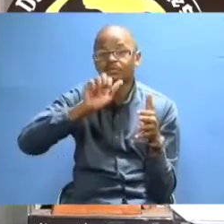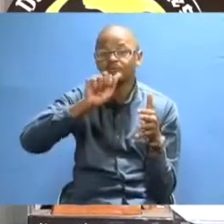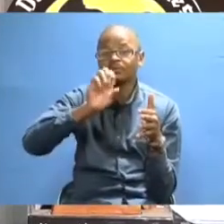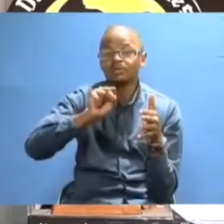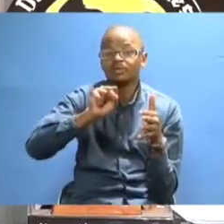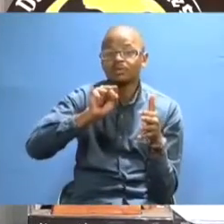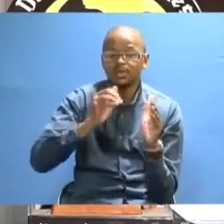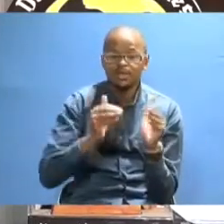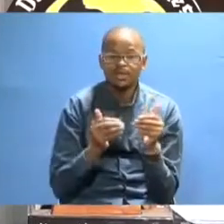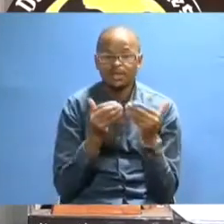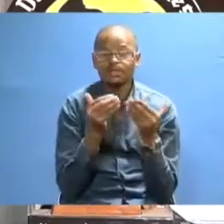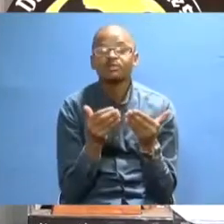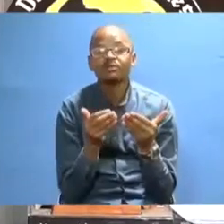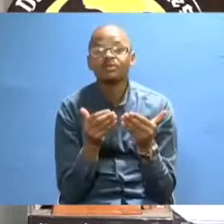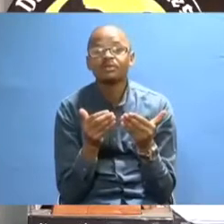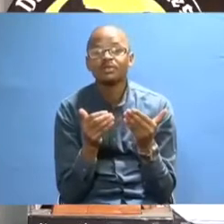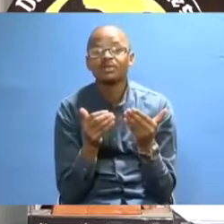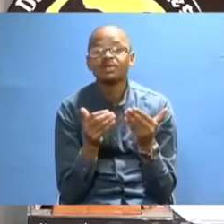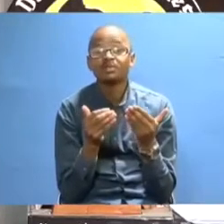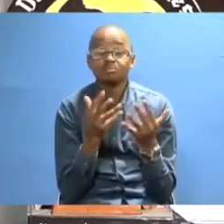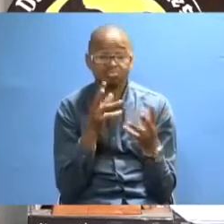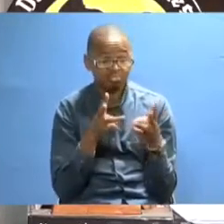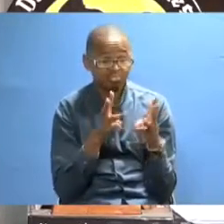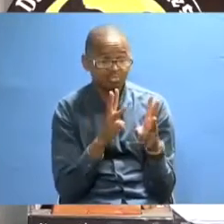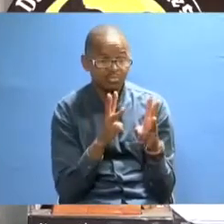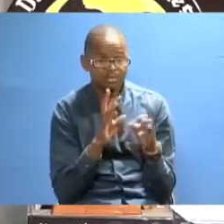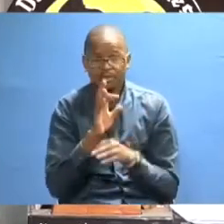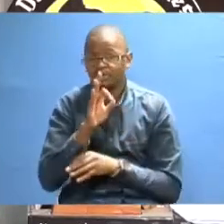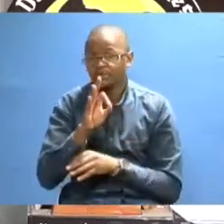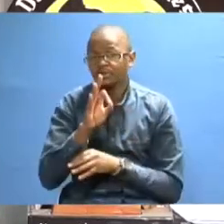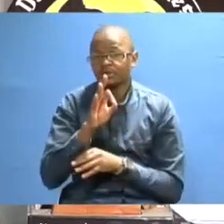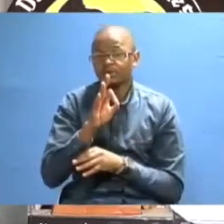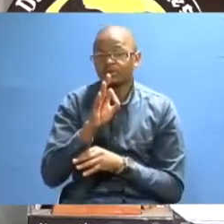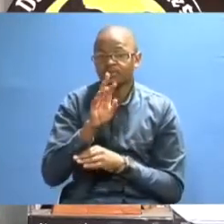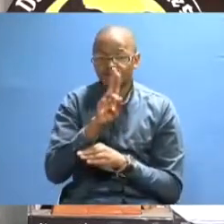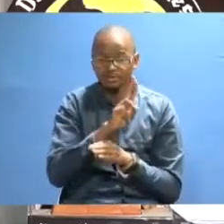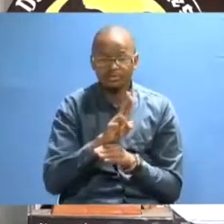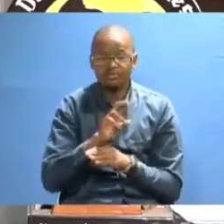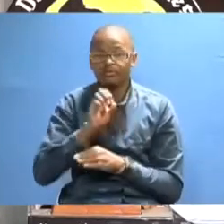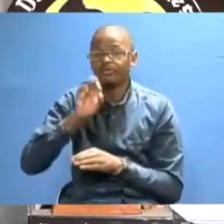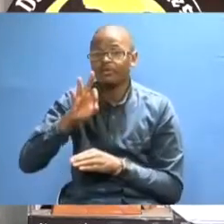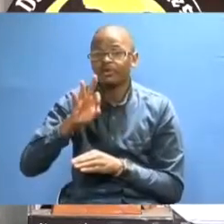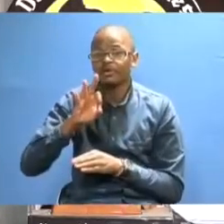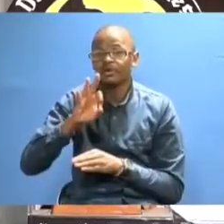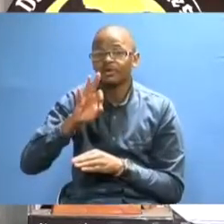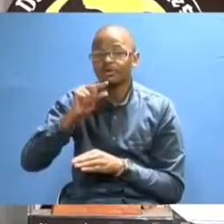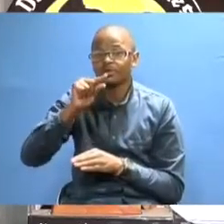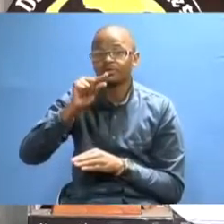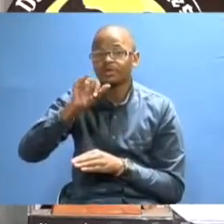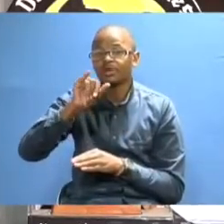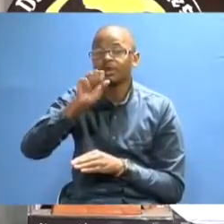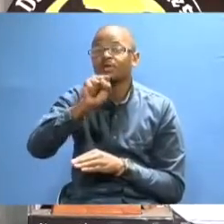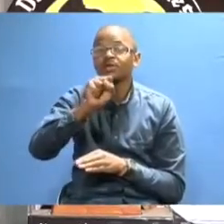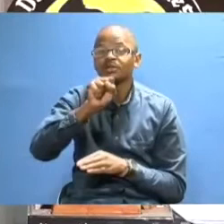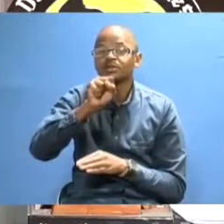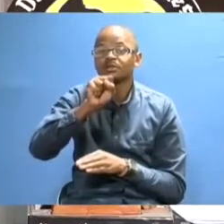offers techniques in the utilization of GIS.